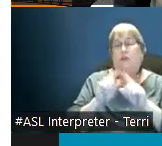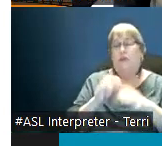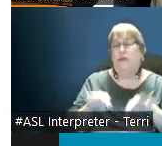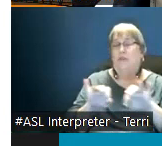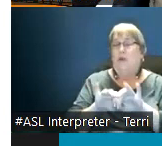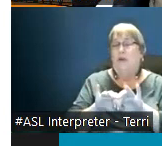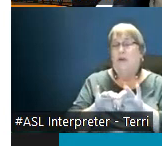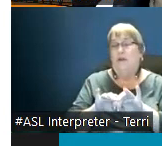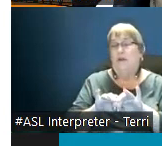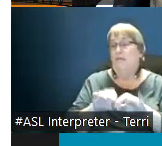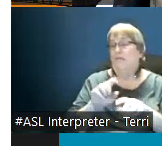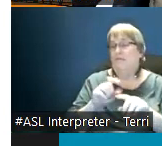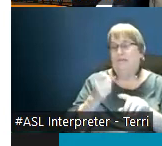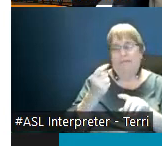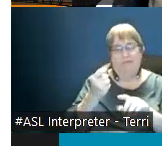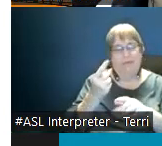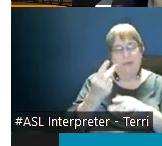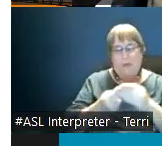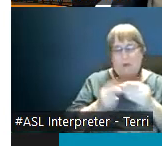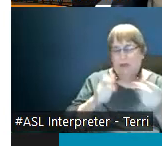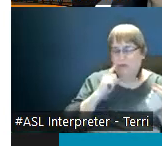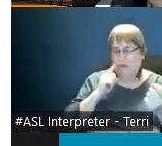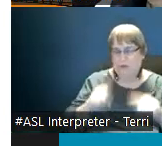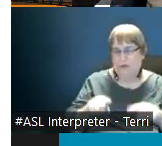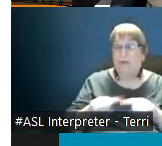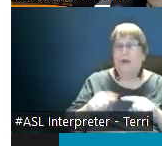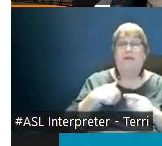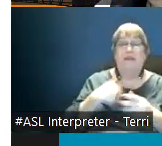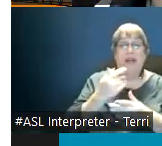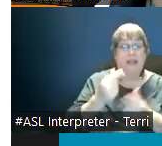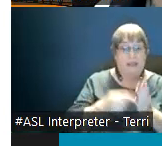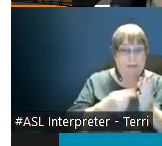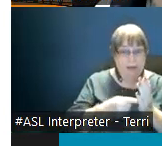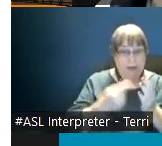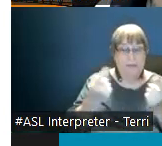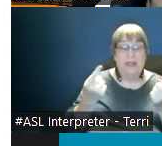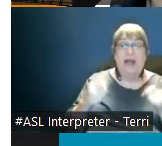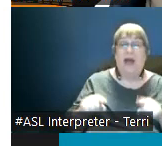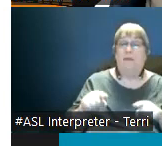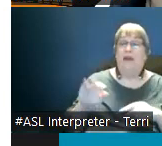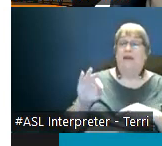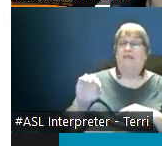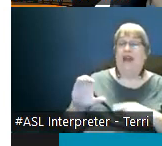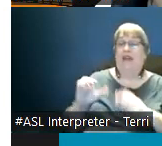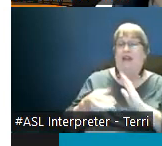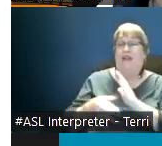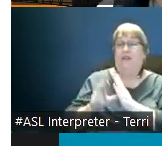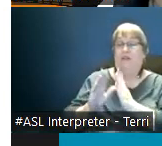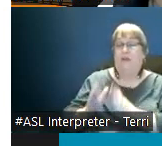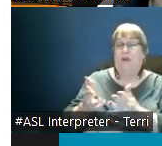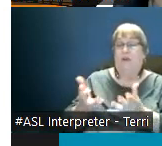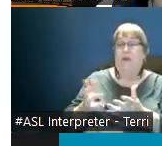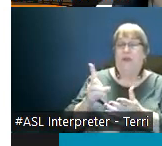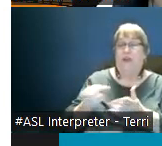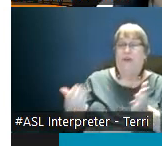it's mutually agreed upon um we've had instant instances where um a faculty reviewer wanted to do over because they